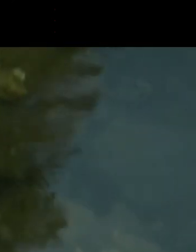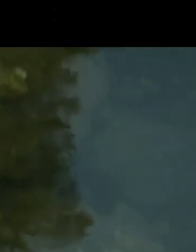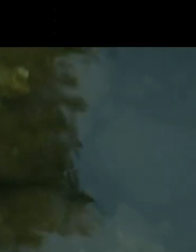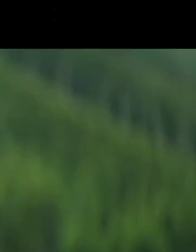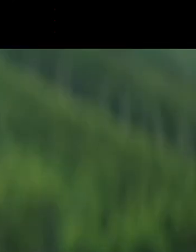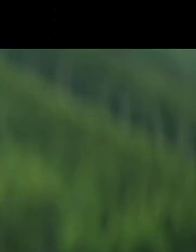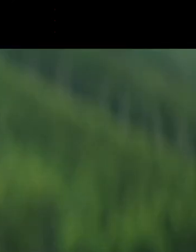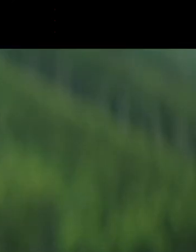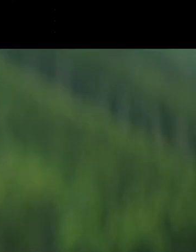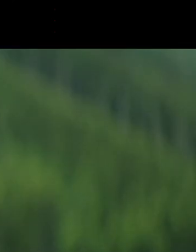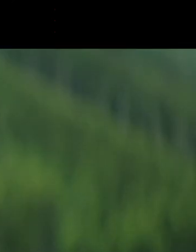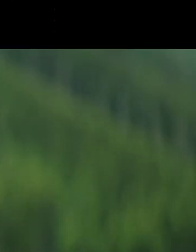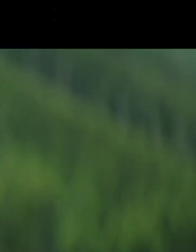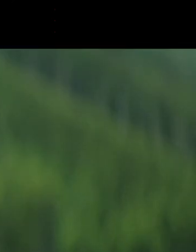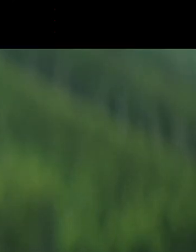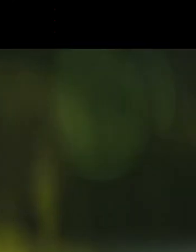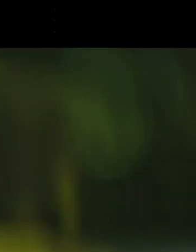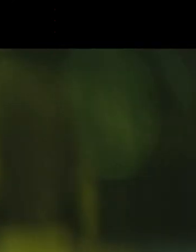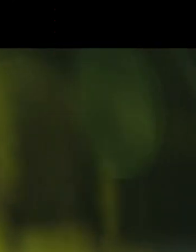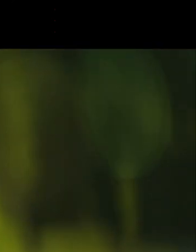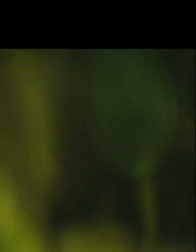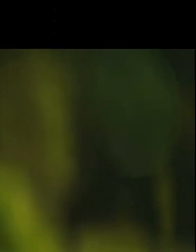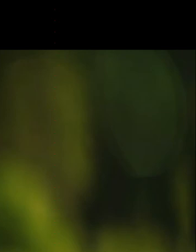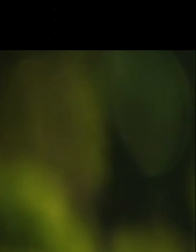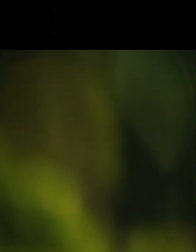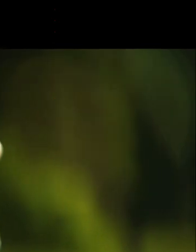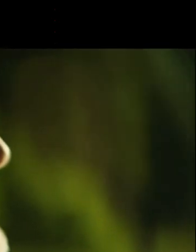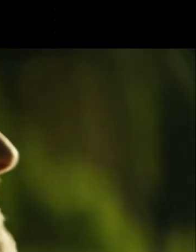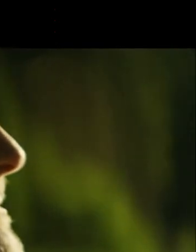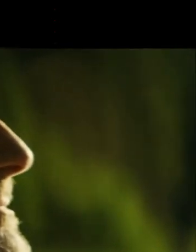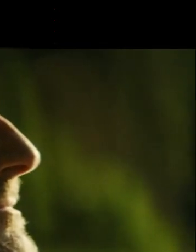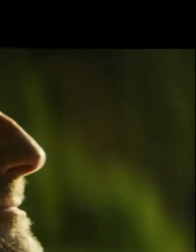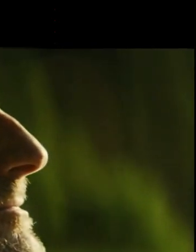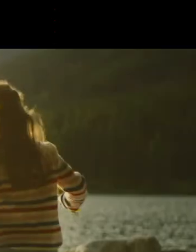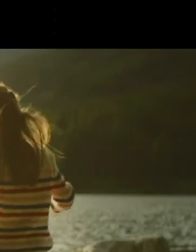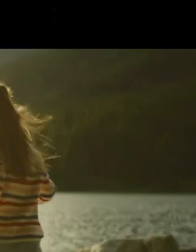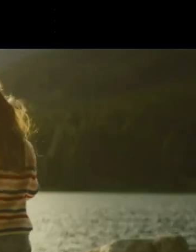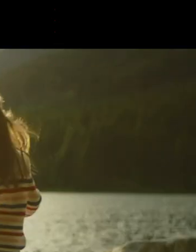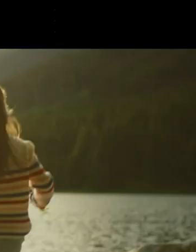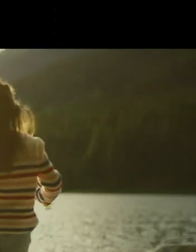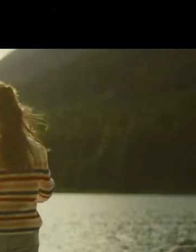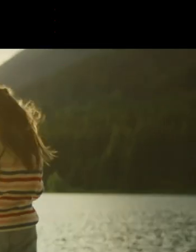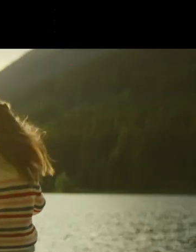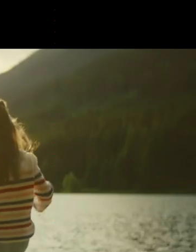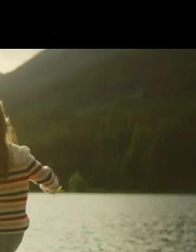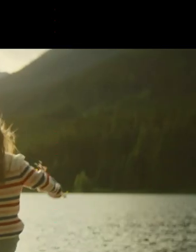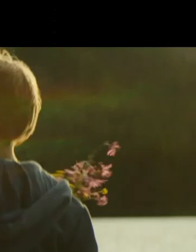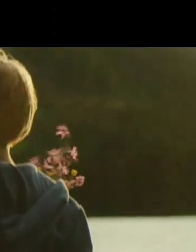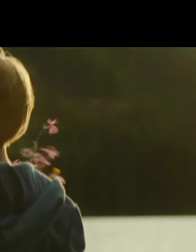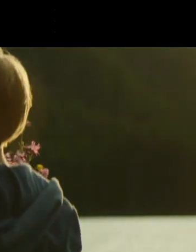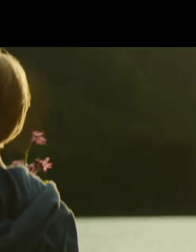Denn wenn ich in 50 Jahren mal mit meinen Enkelkindern hierher komme, will ich sagen können, wir haben es geschafft.